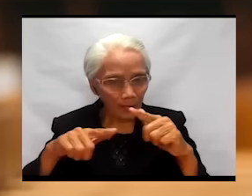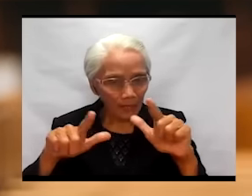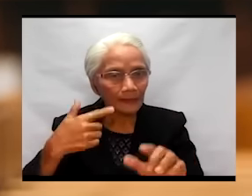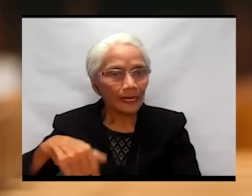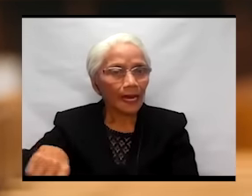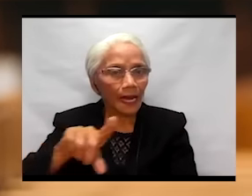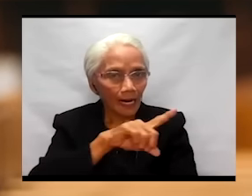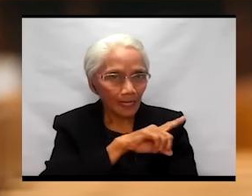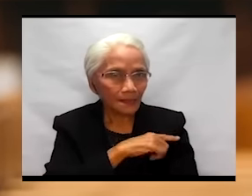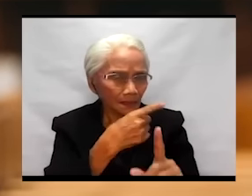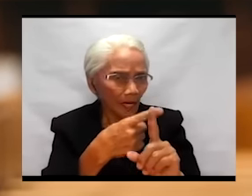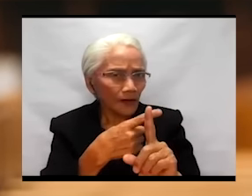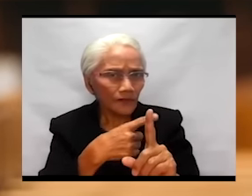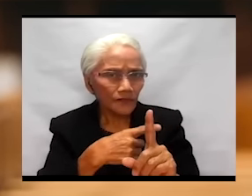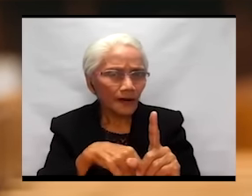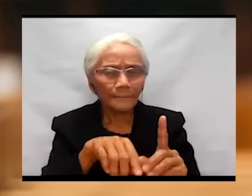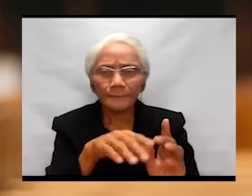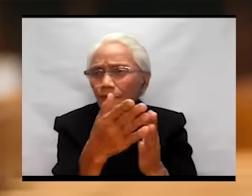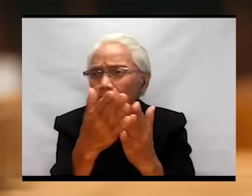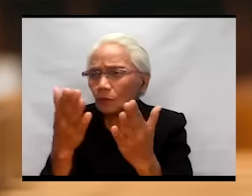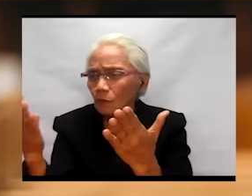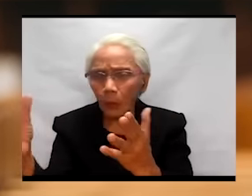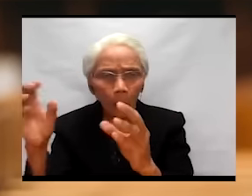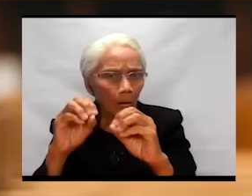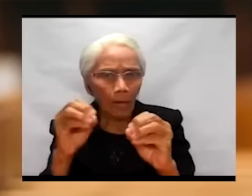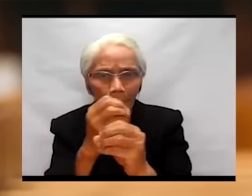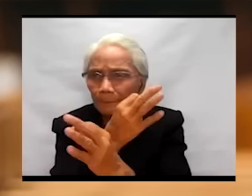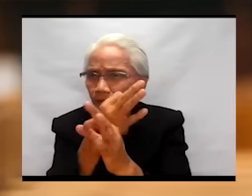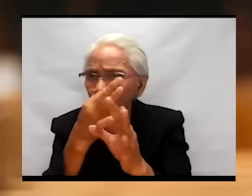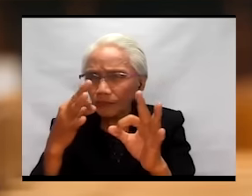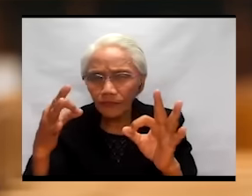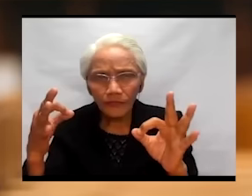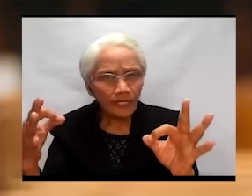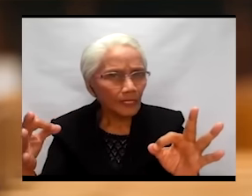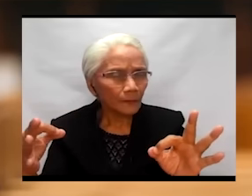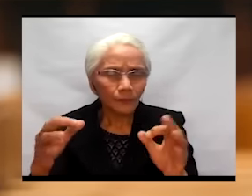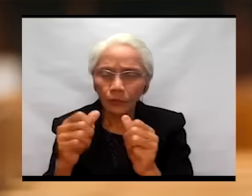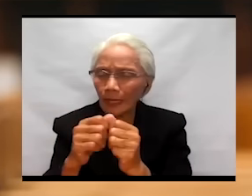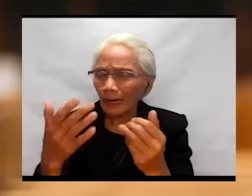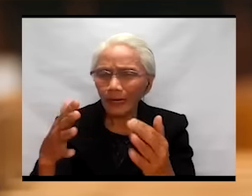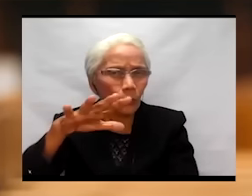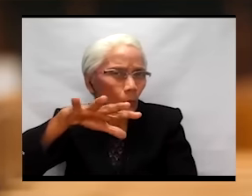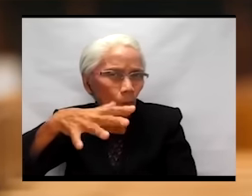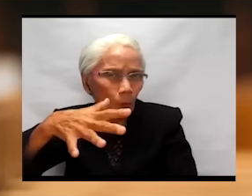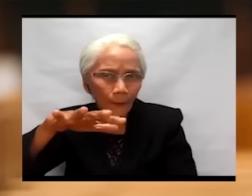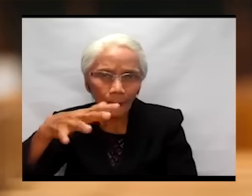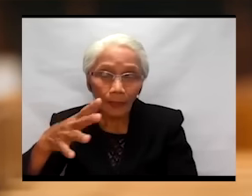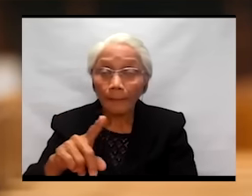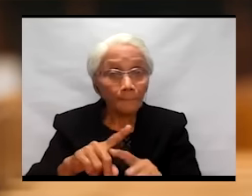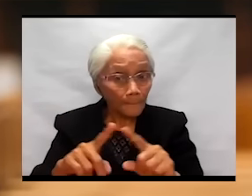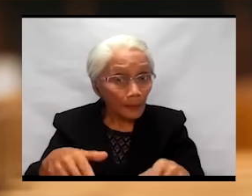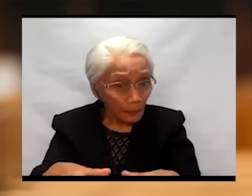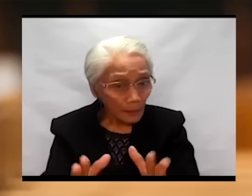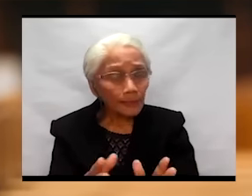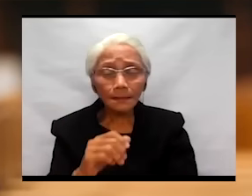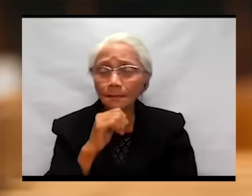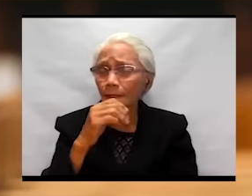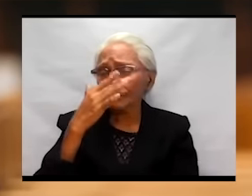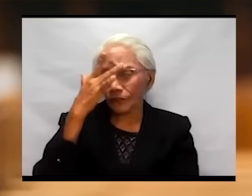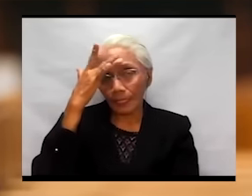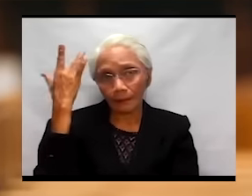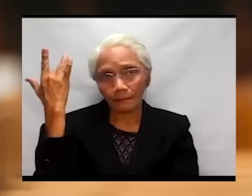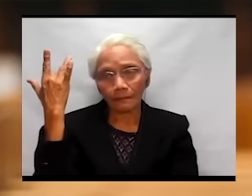unfreedoms will never waver. But let us not forget that the freedom